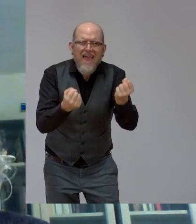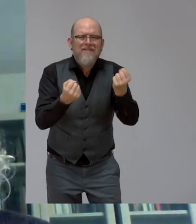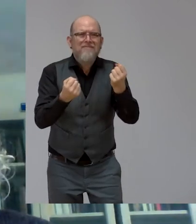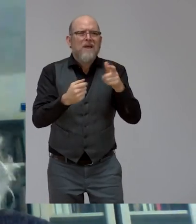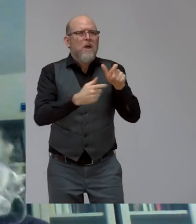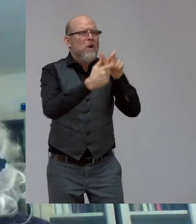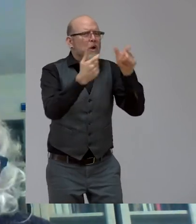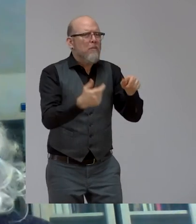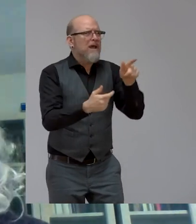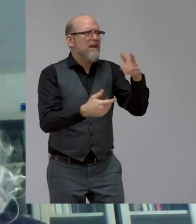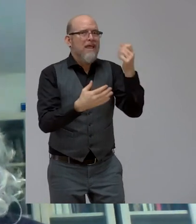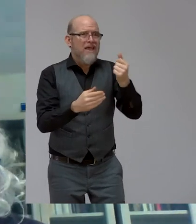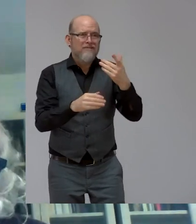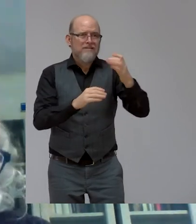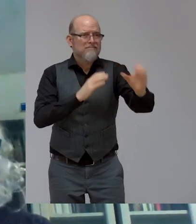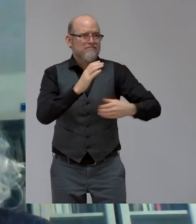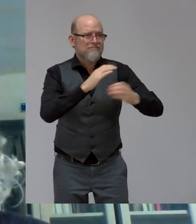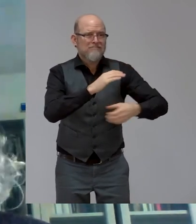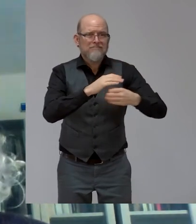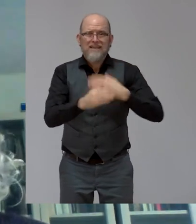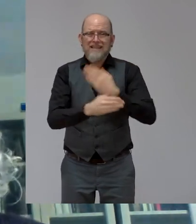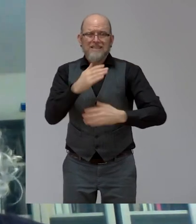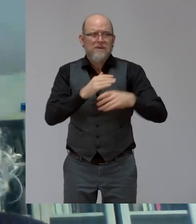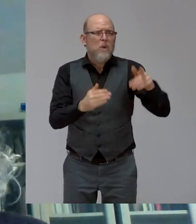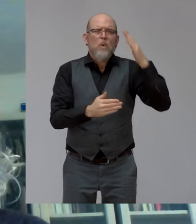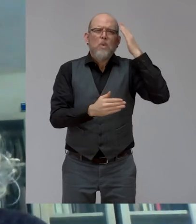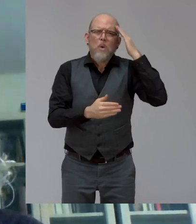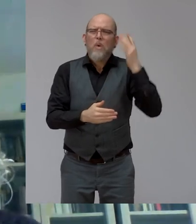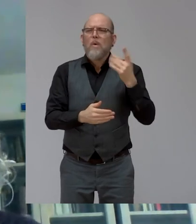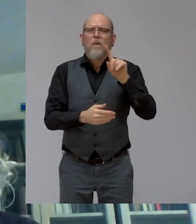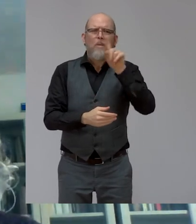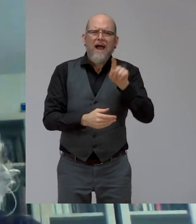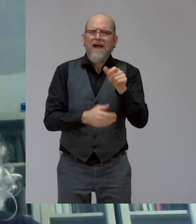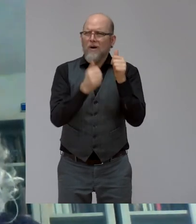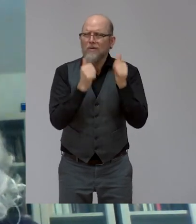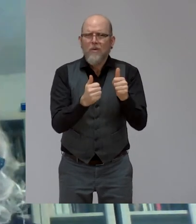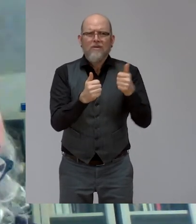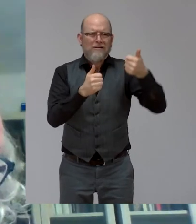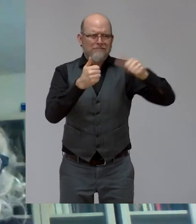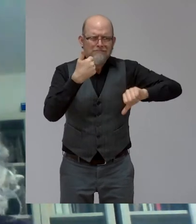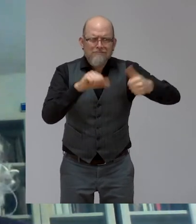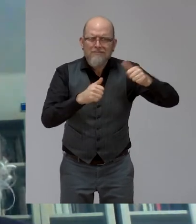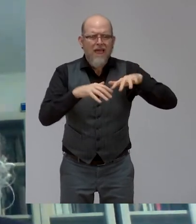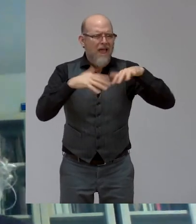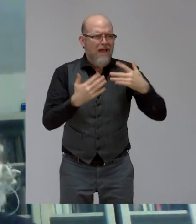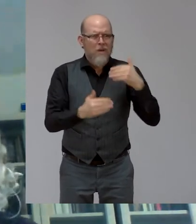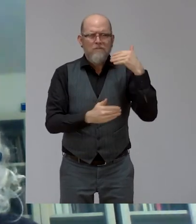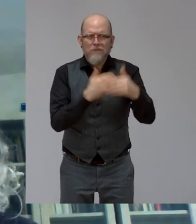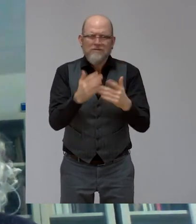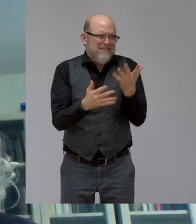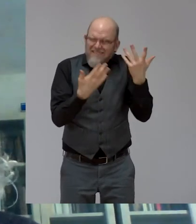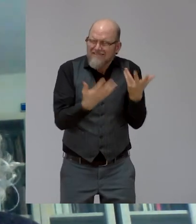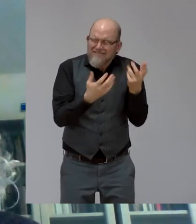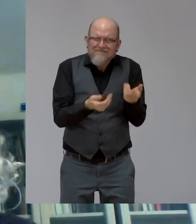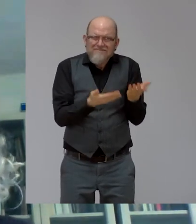on why they're doing it, and how they're doing it. So, think if other companies come in and say, we need more